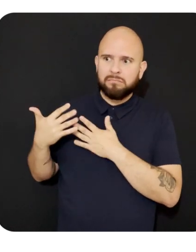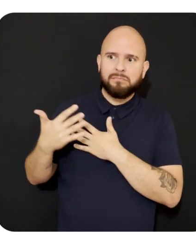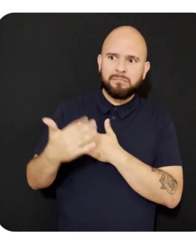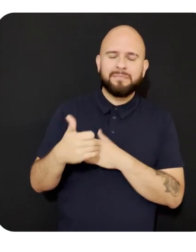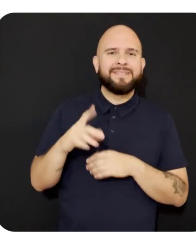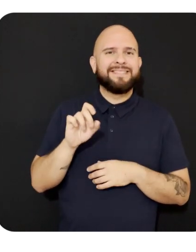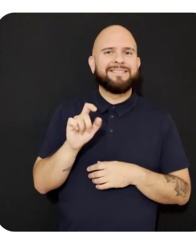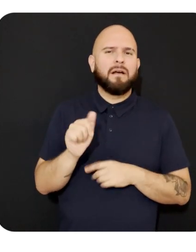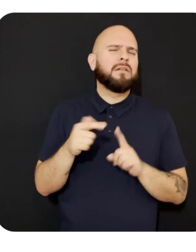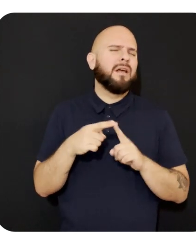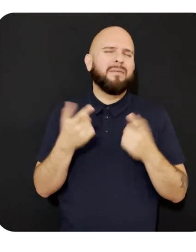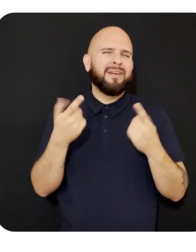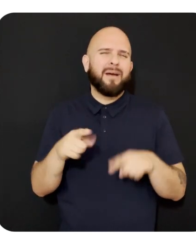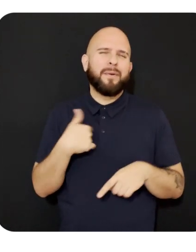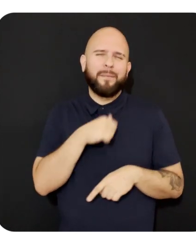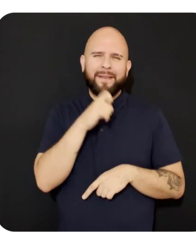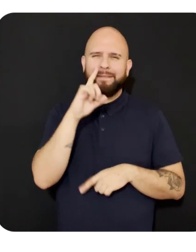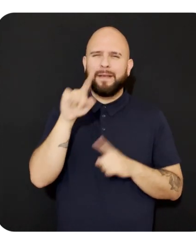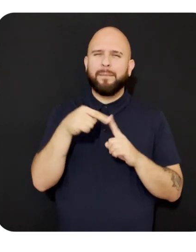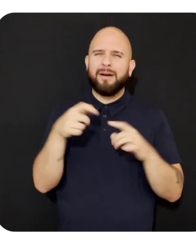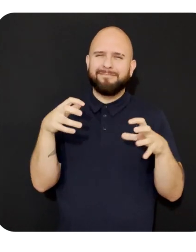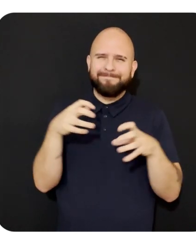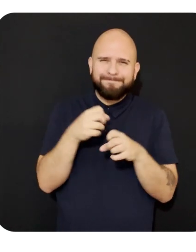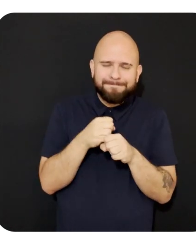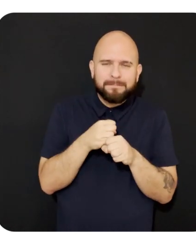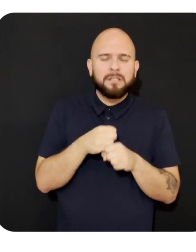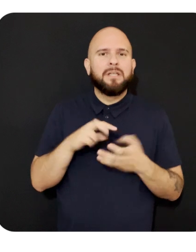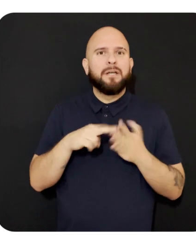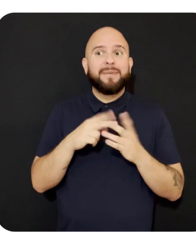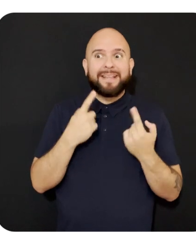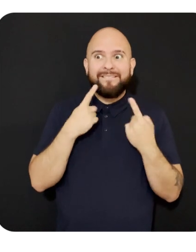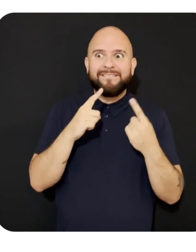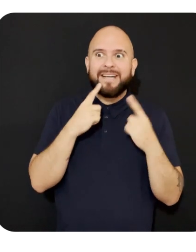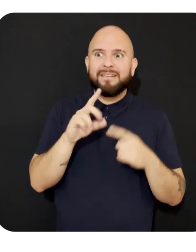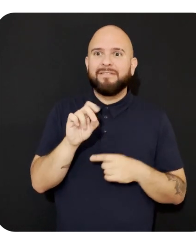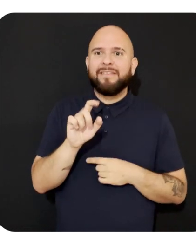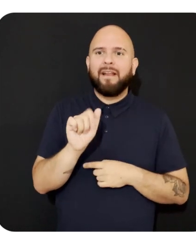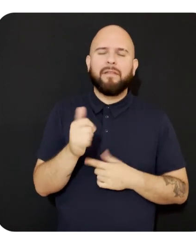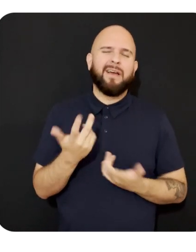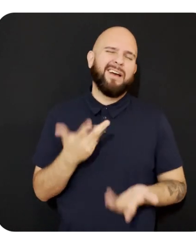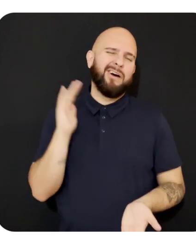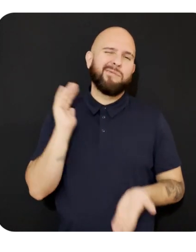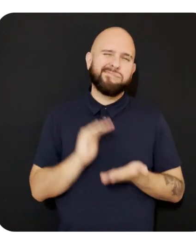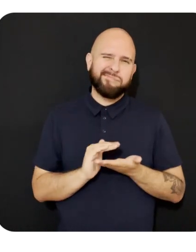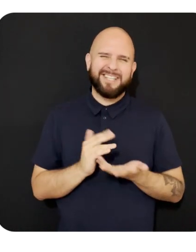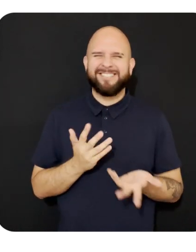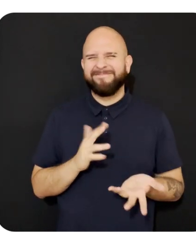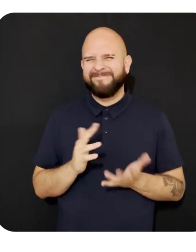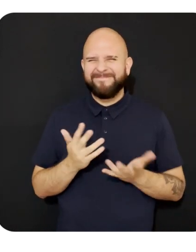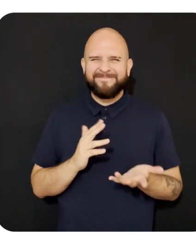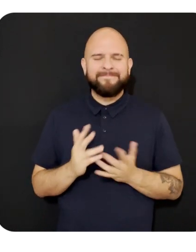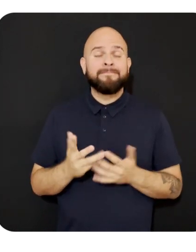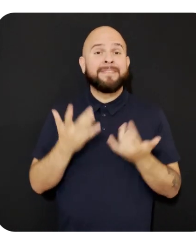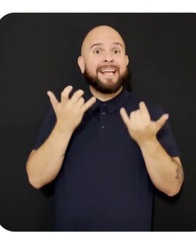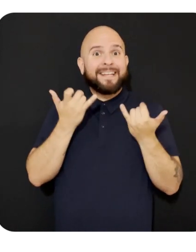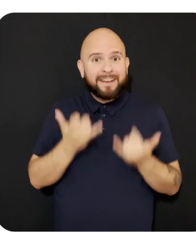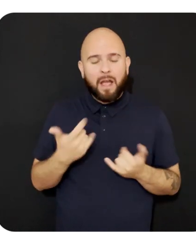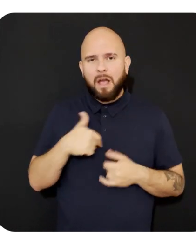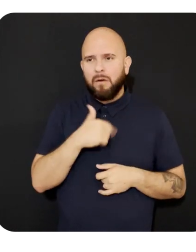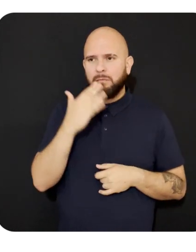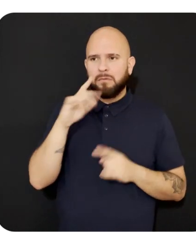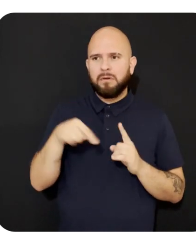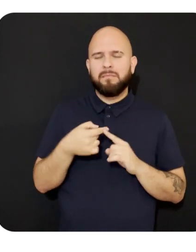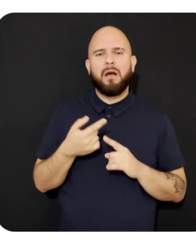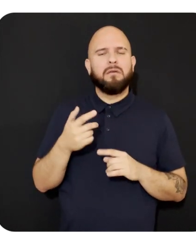compression into account, so the effectiveness of these Delta updates was reduced. Now that we're fully accounting for app compression,